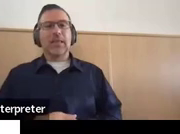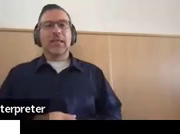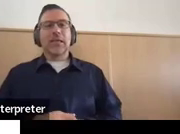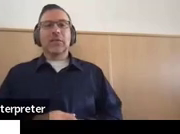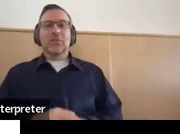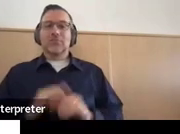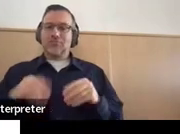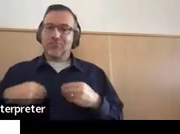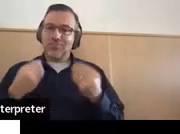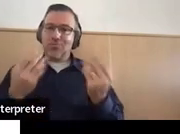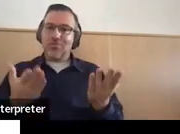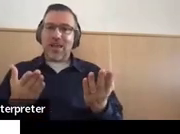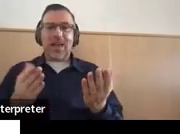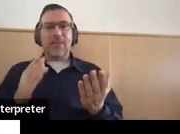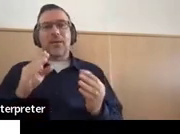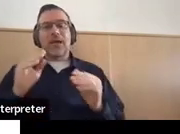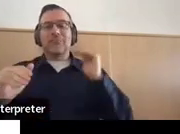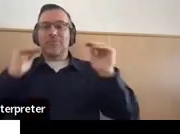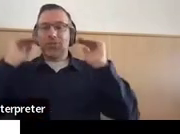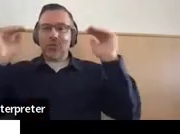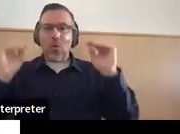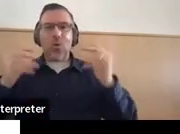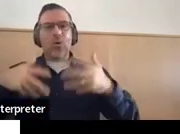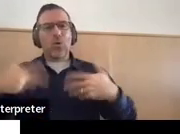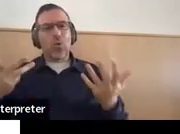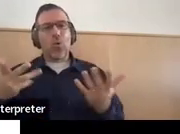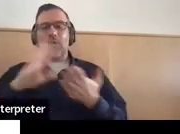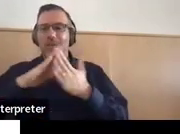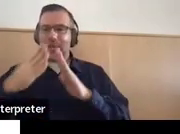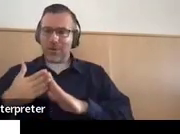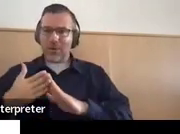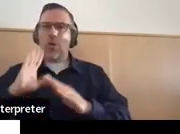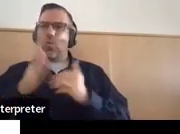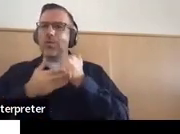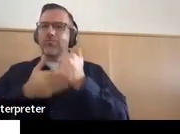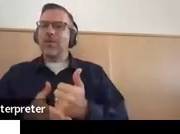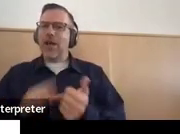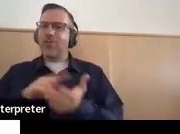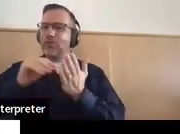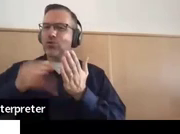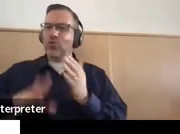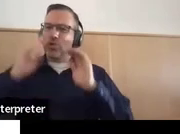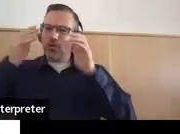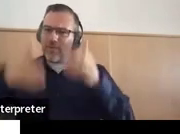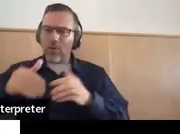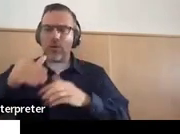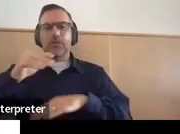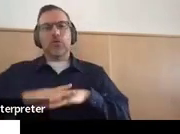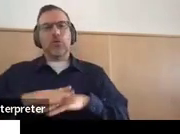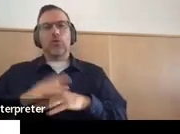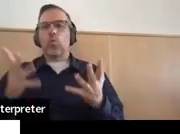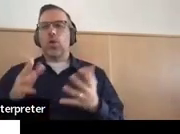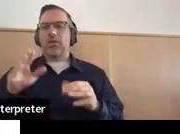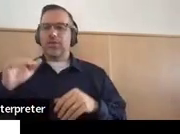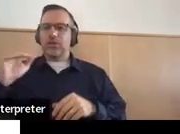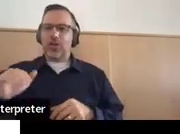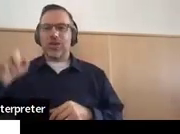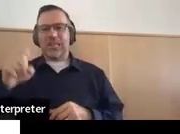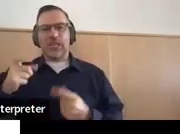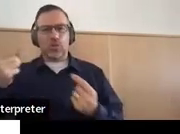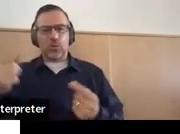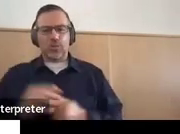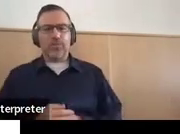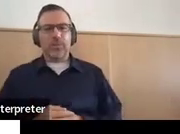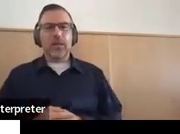an adult in the school or the community, and they can help the child focus on what they want to do. So they should not be